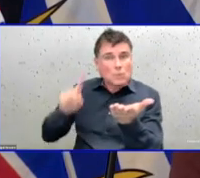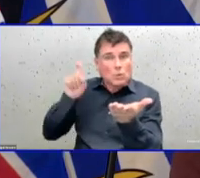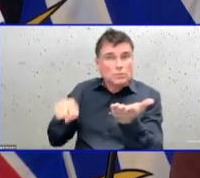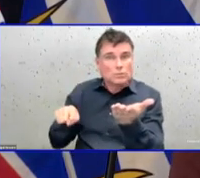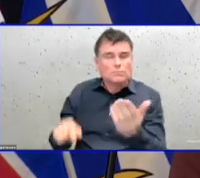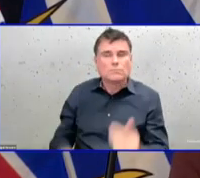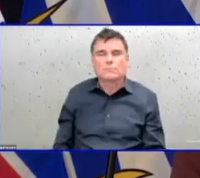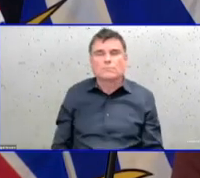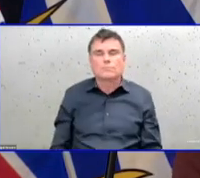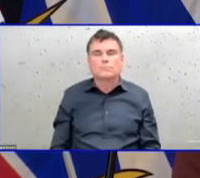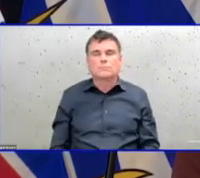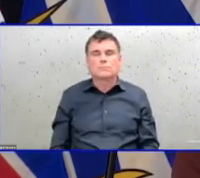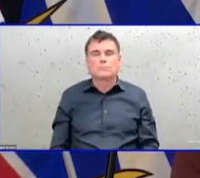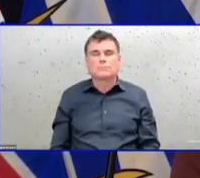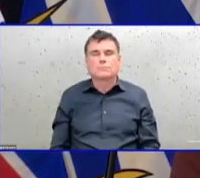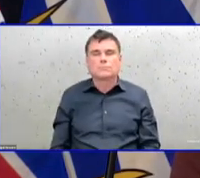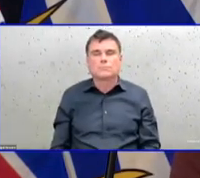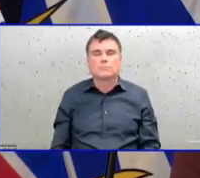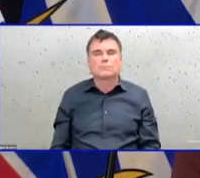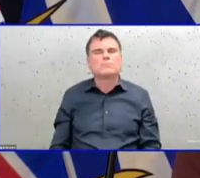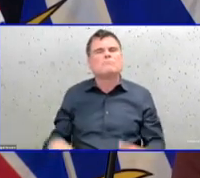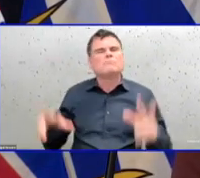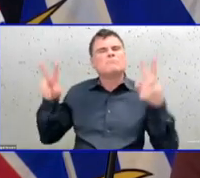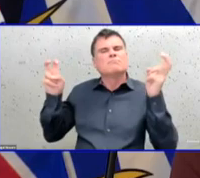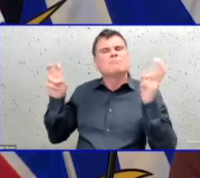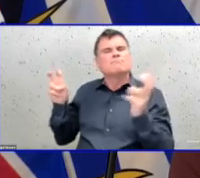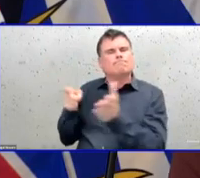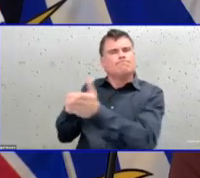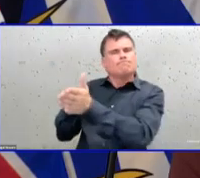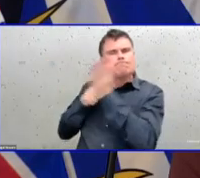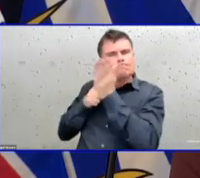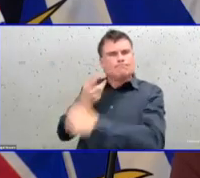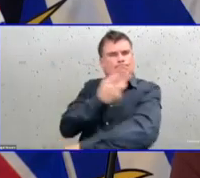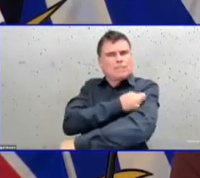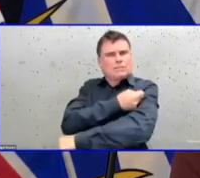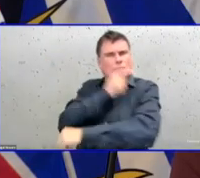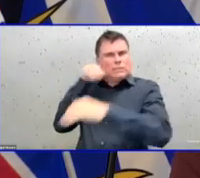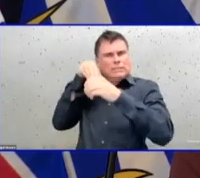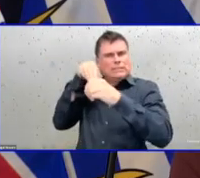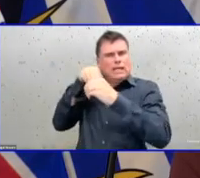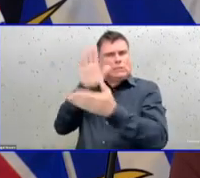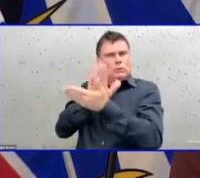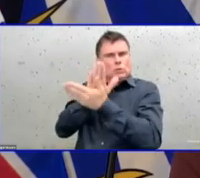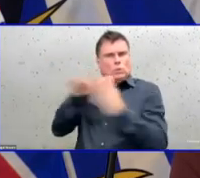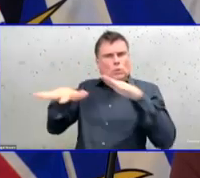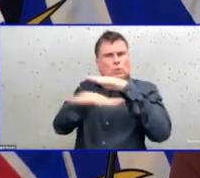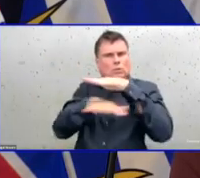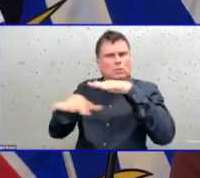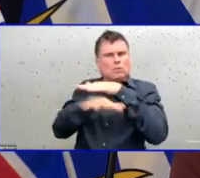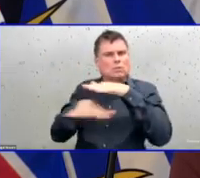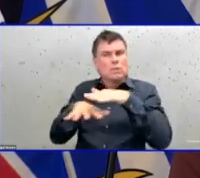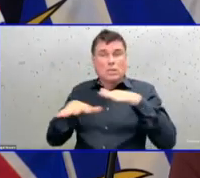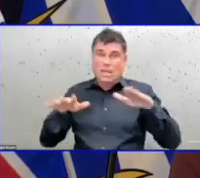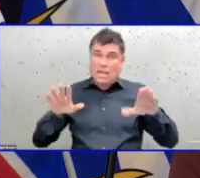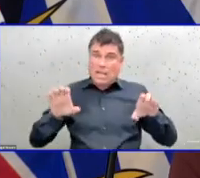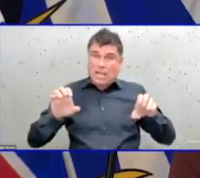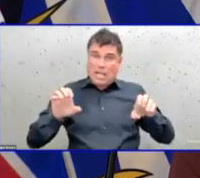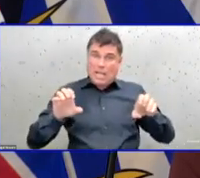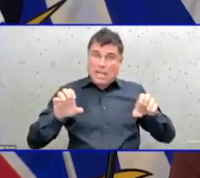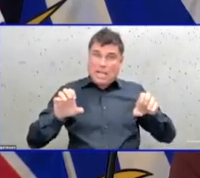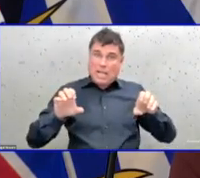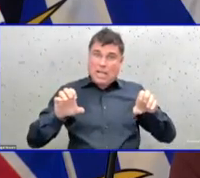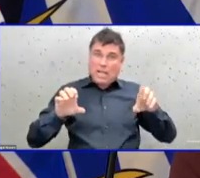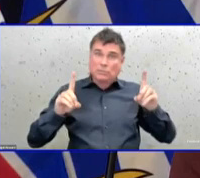education minister has said the province would not make a move to require vaccine vaccine because your office has not deemed it a requirement.